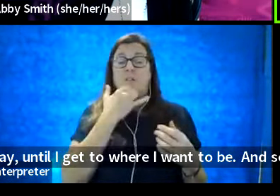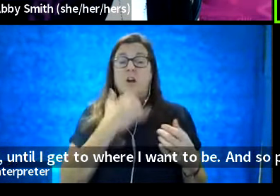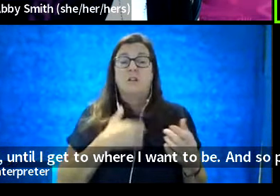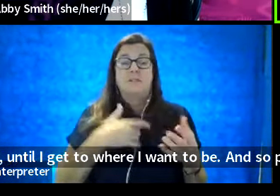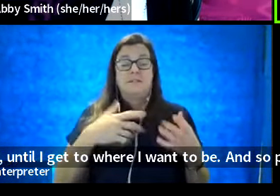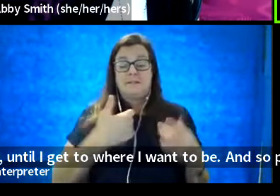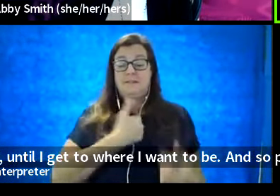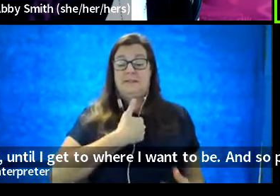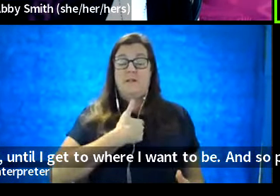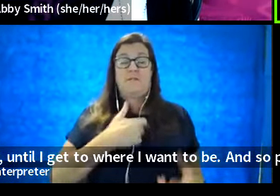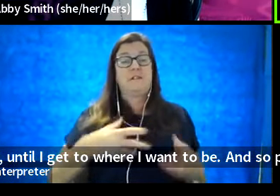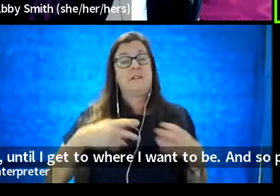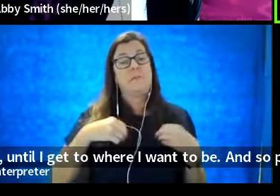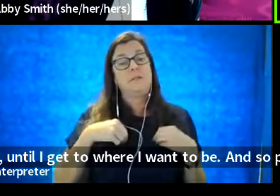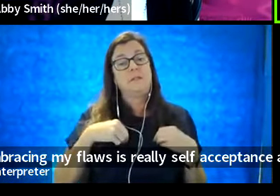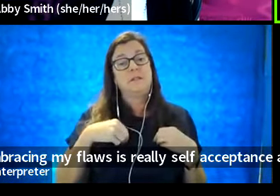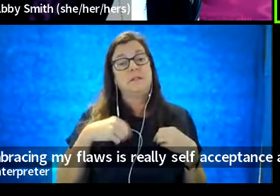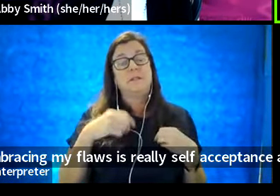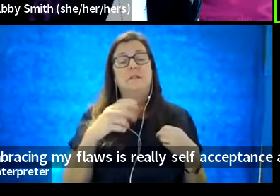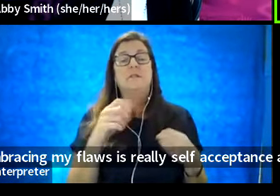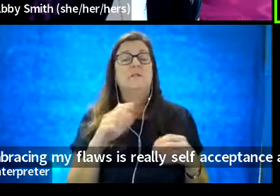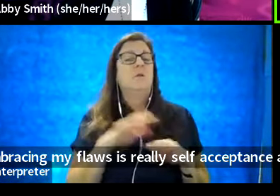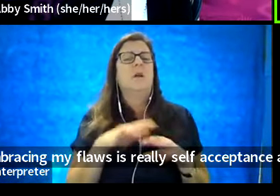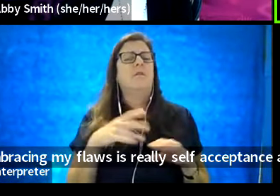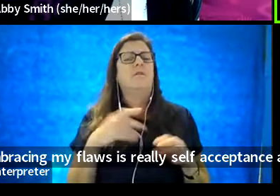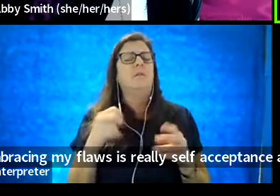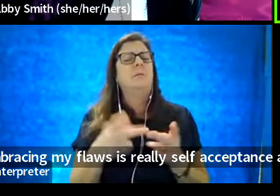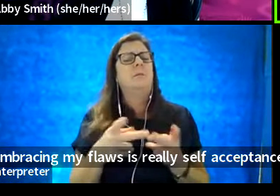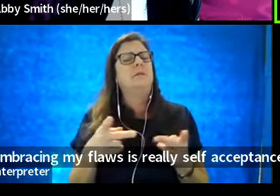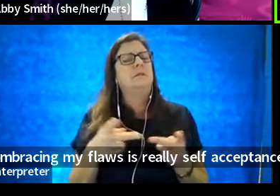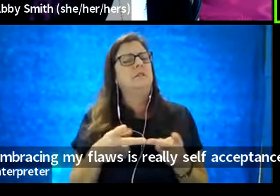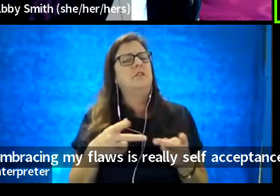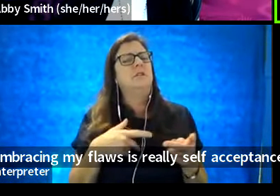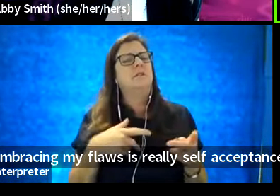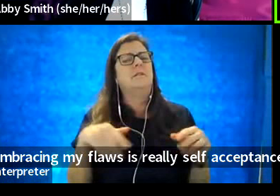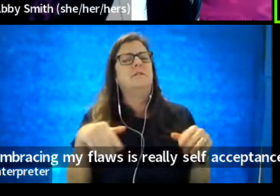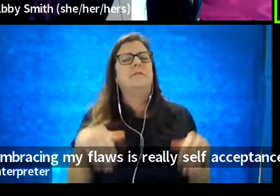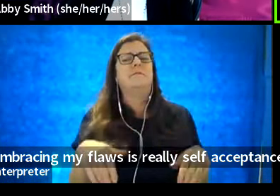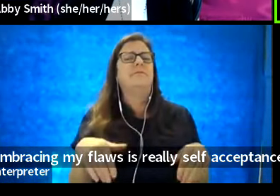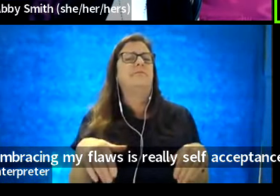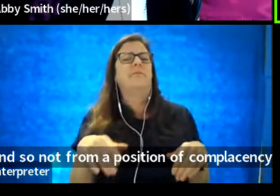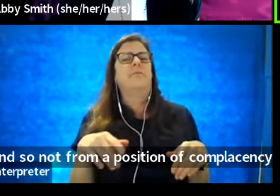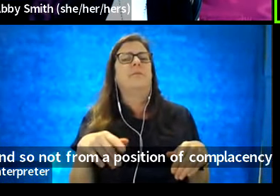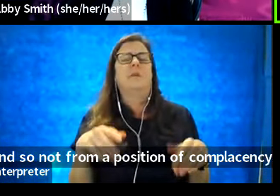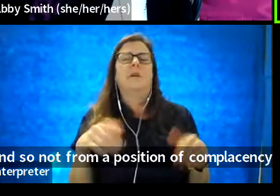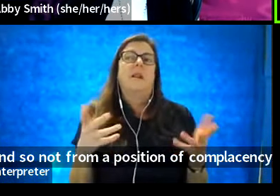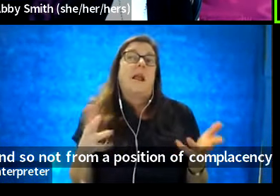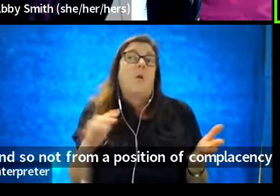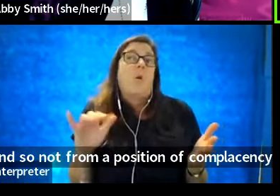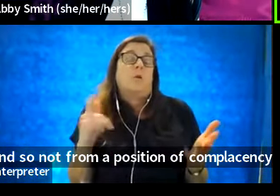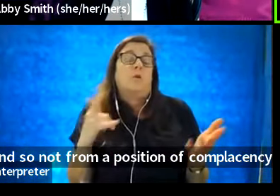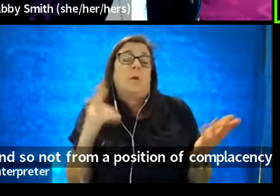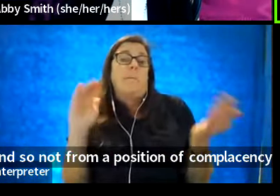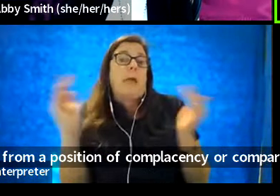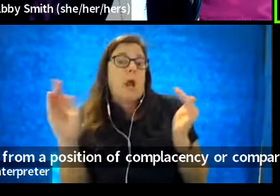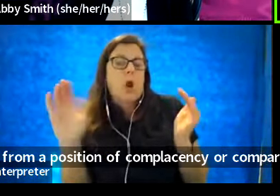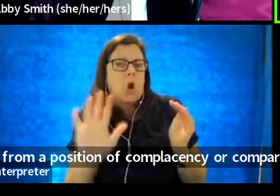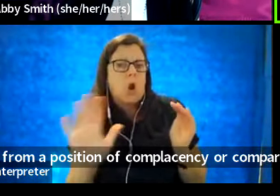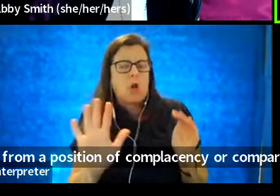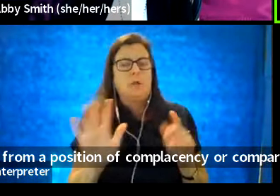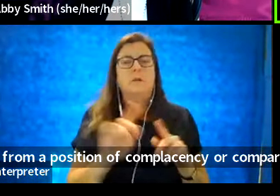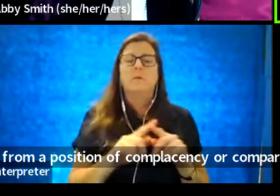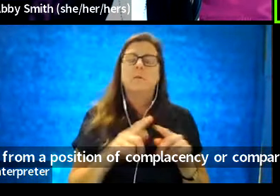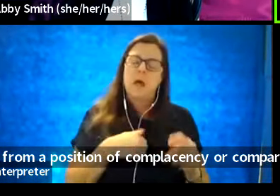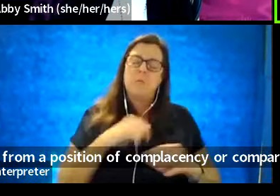-acceptance. And so, not from a position of complacency or comparison, but from a position of